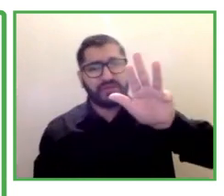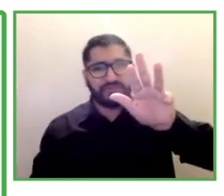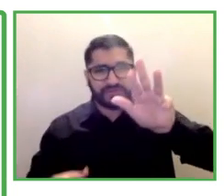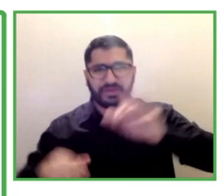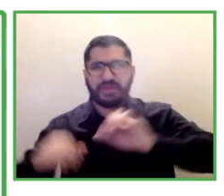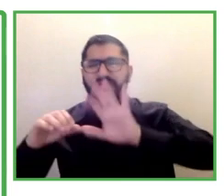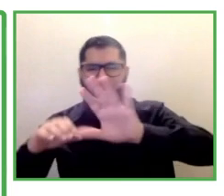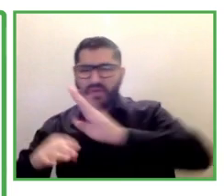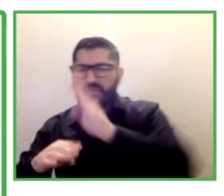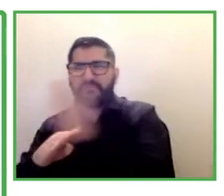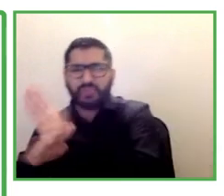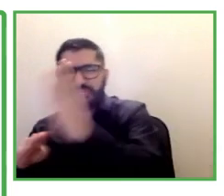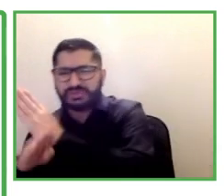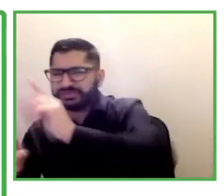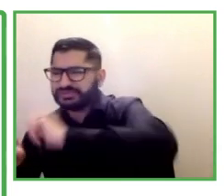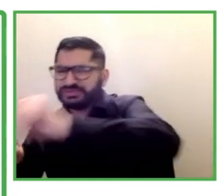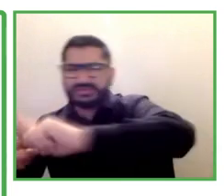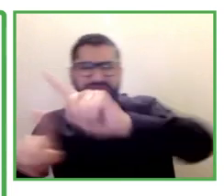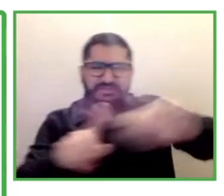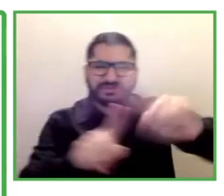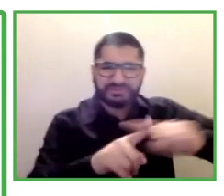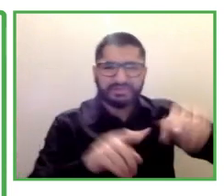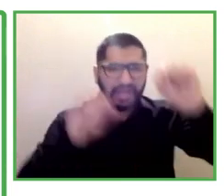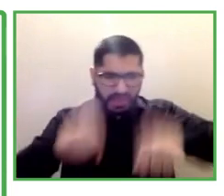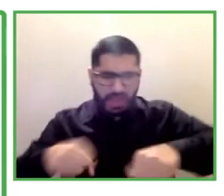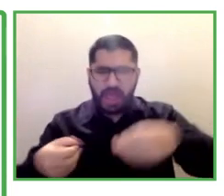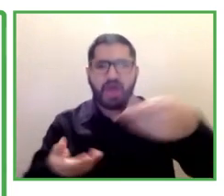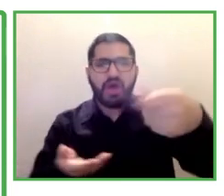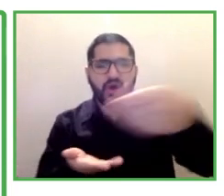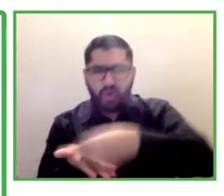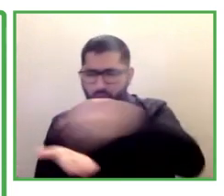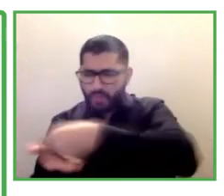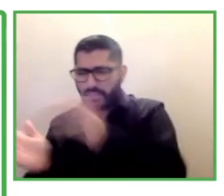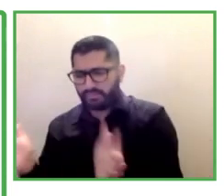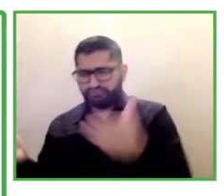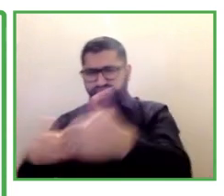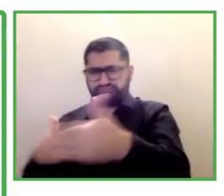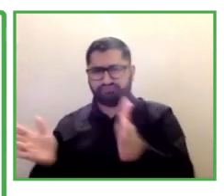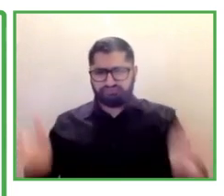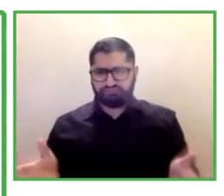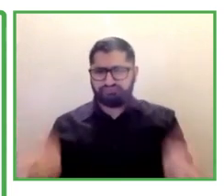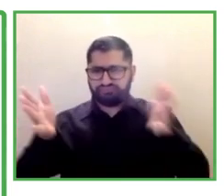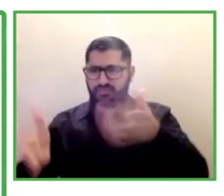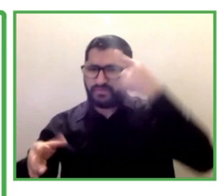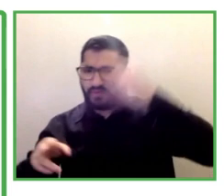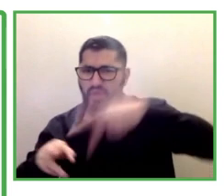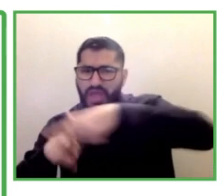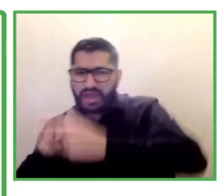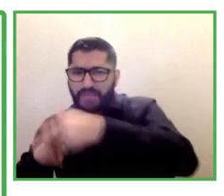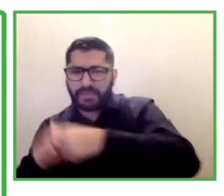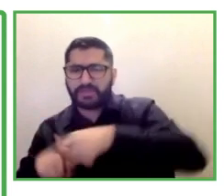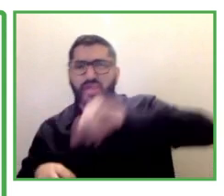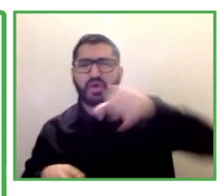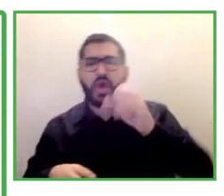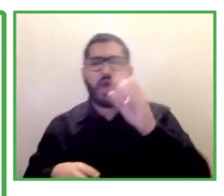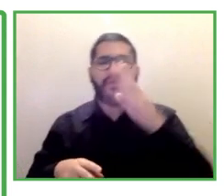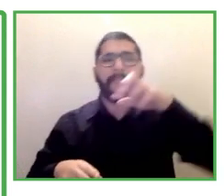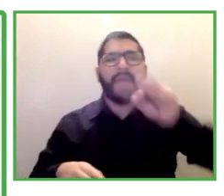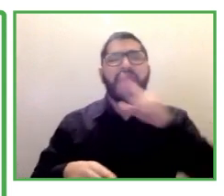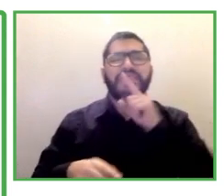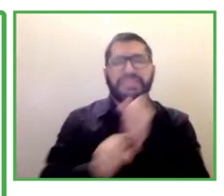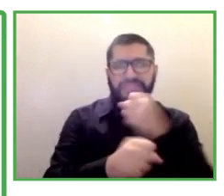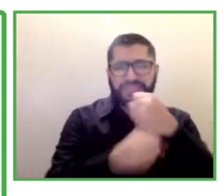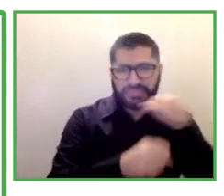their own organizations and are hosting Job Path sessions similar to here in Sarnia working for